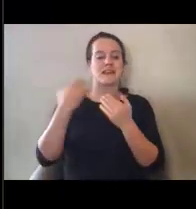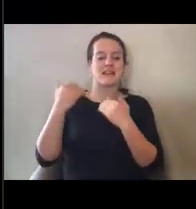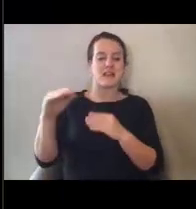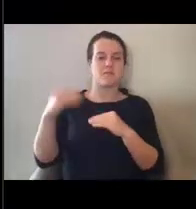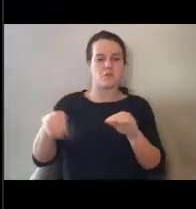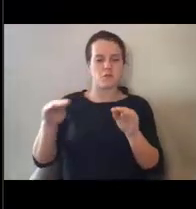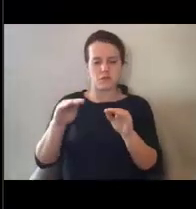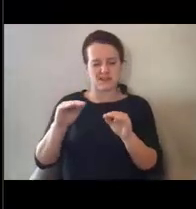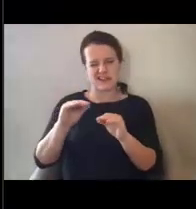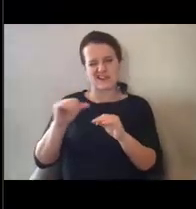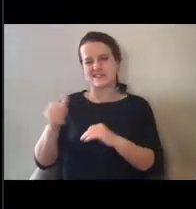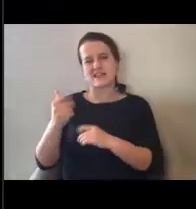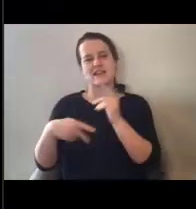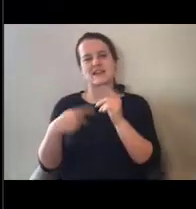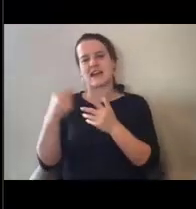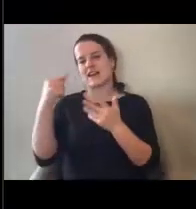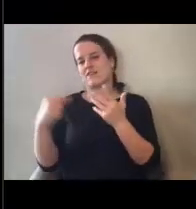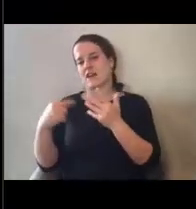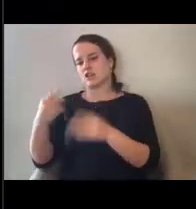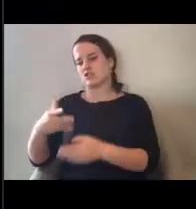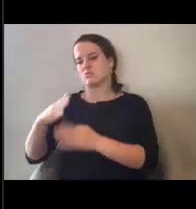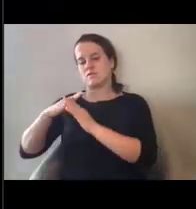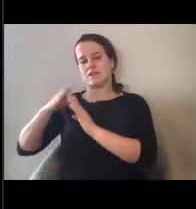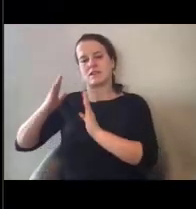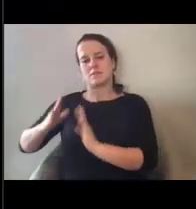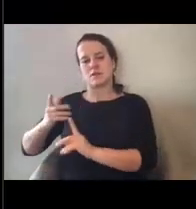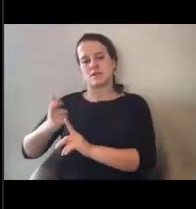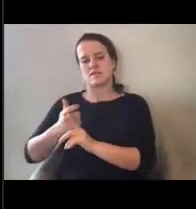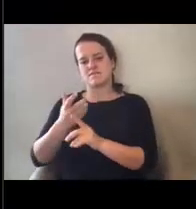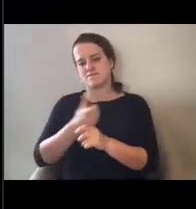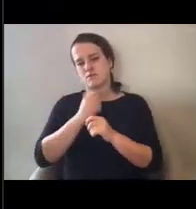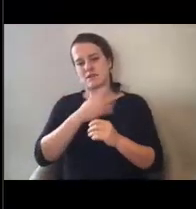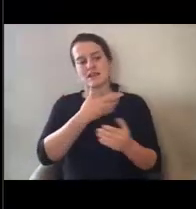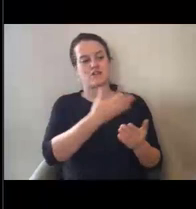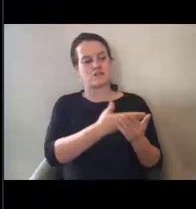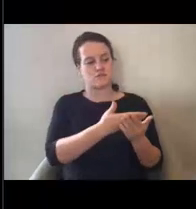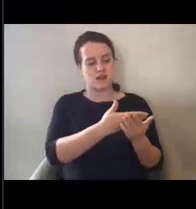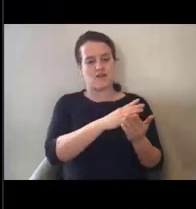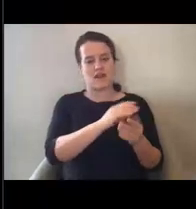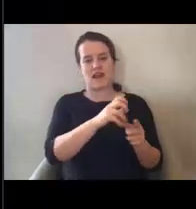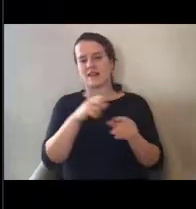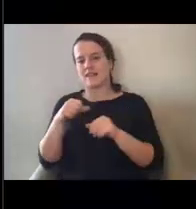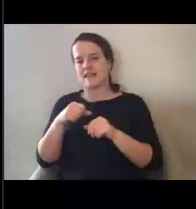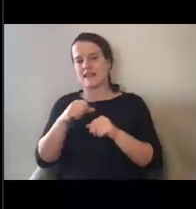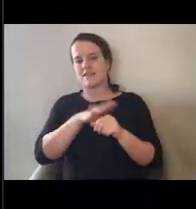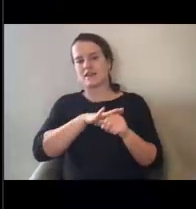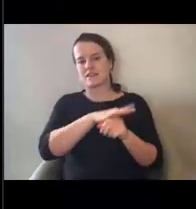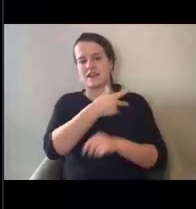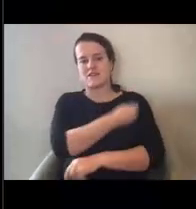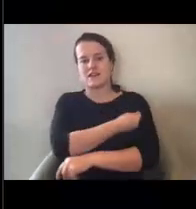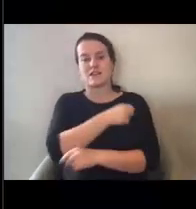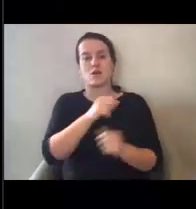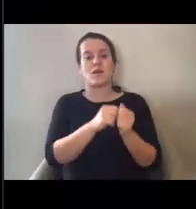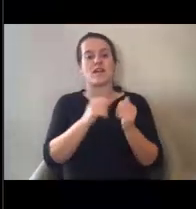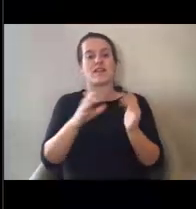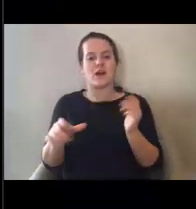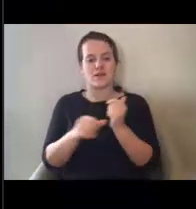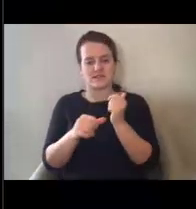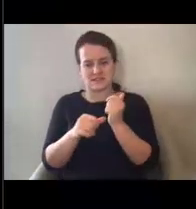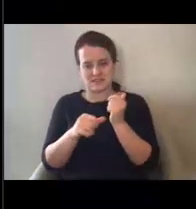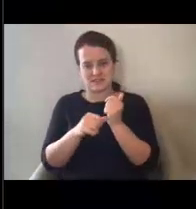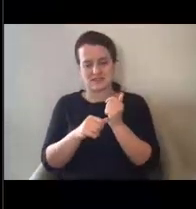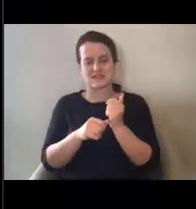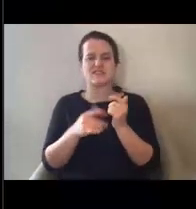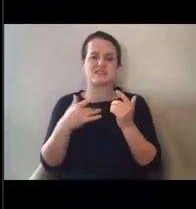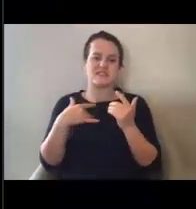factor that is preventing an individual from getting to and from a vaccination site without assistance. Uh, and primarily